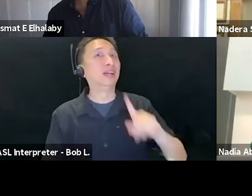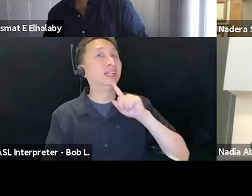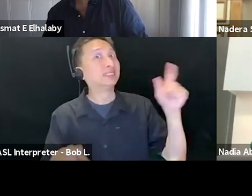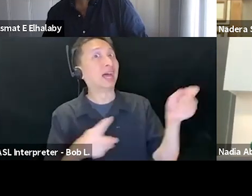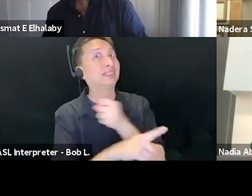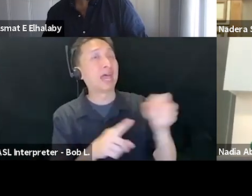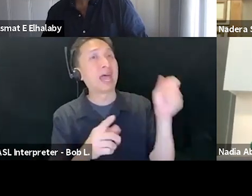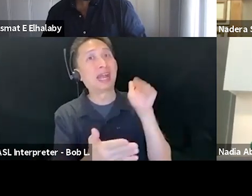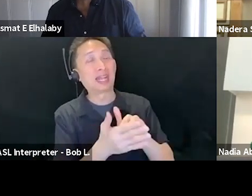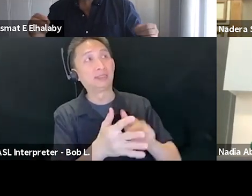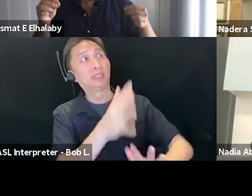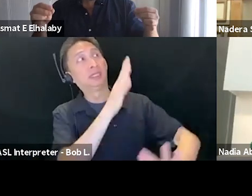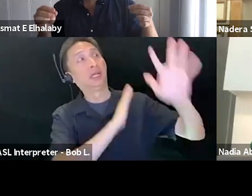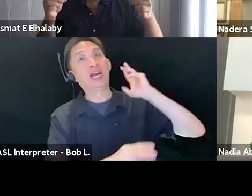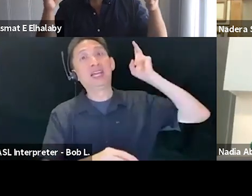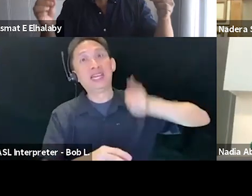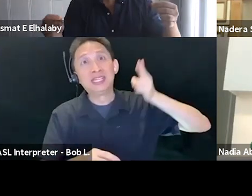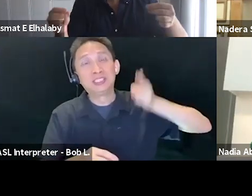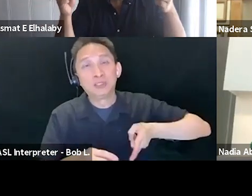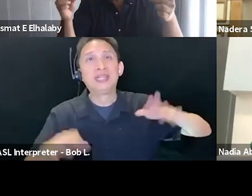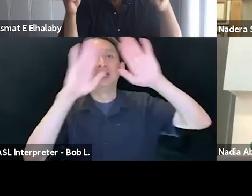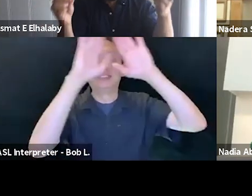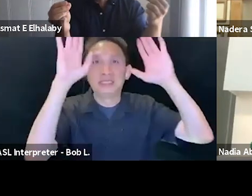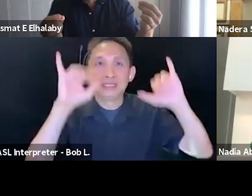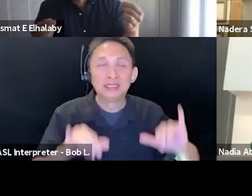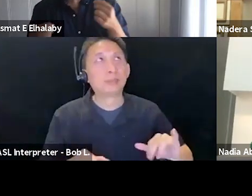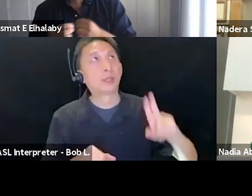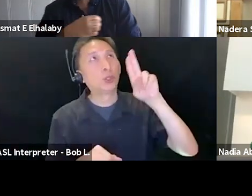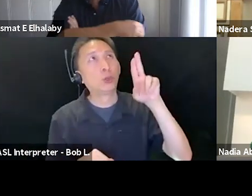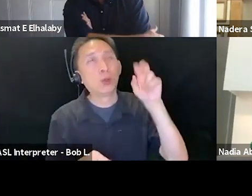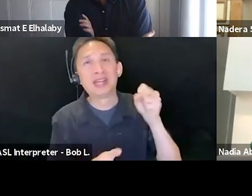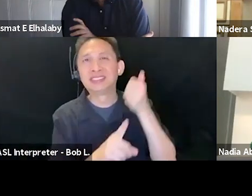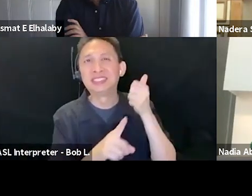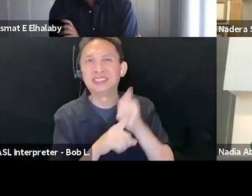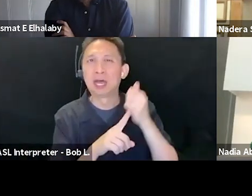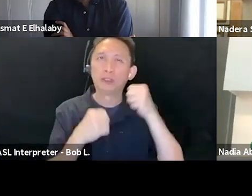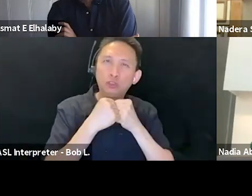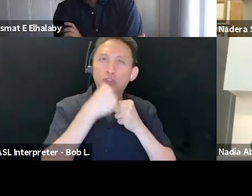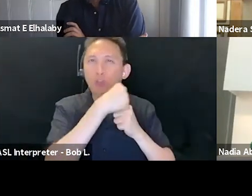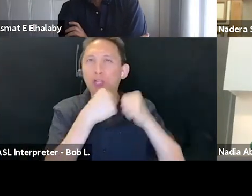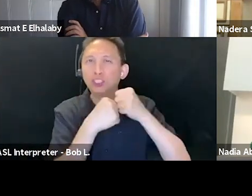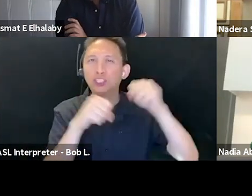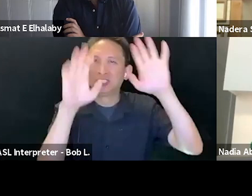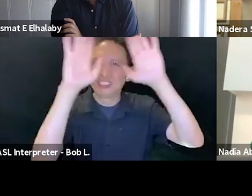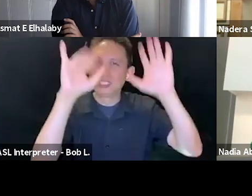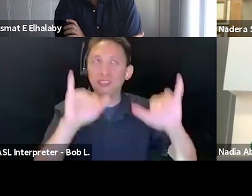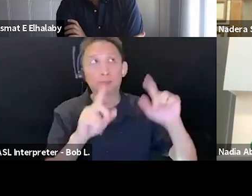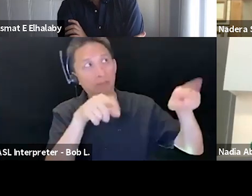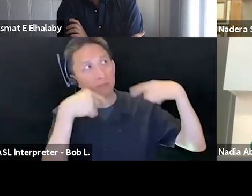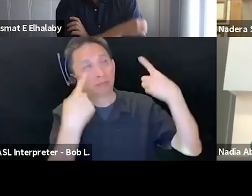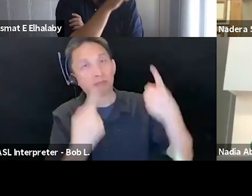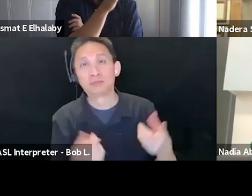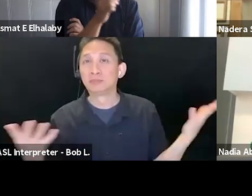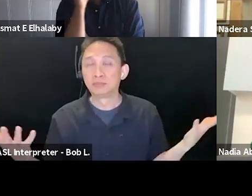the day-to-day, that's an attack on the United States and the very thing that makes the US a nation state. So I think it's important to